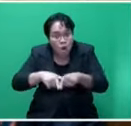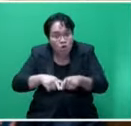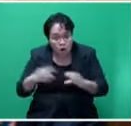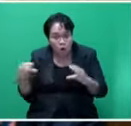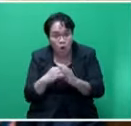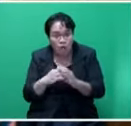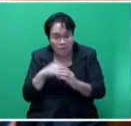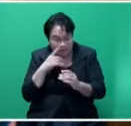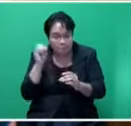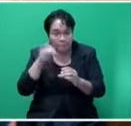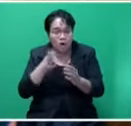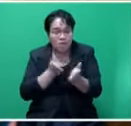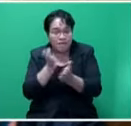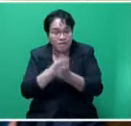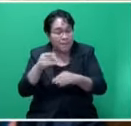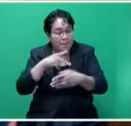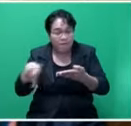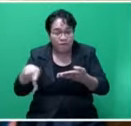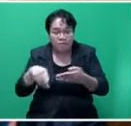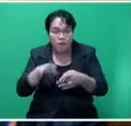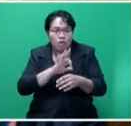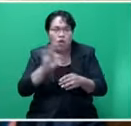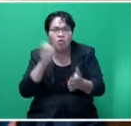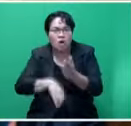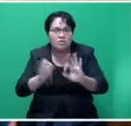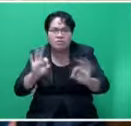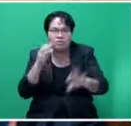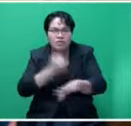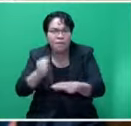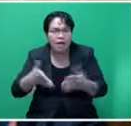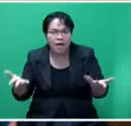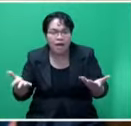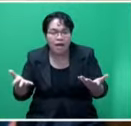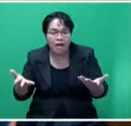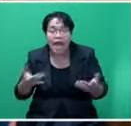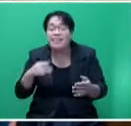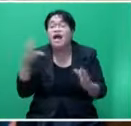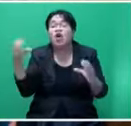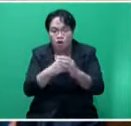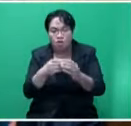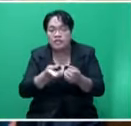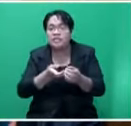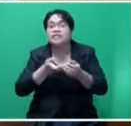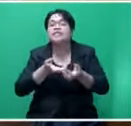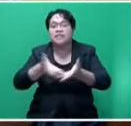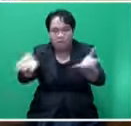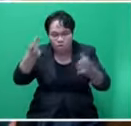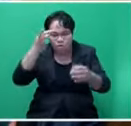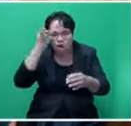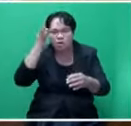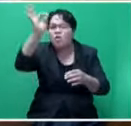that service platform at no cost, no cost to the government. and let the content go out as far as Rukthuma.